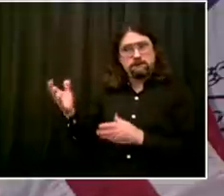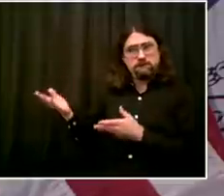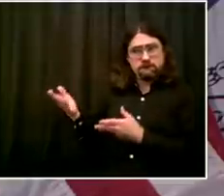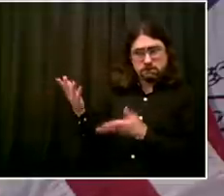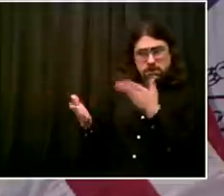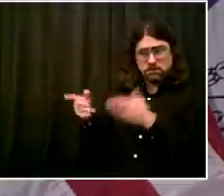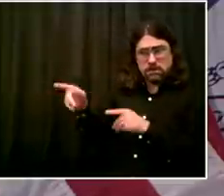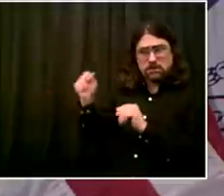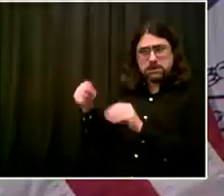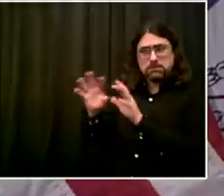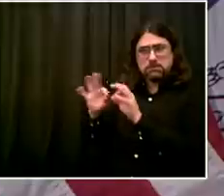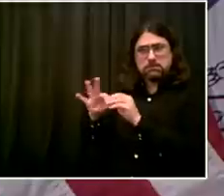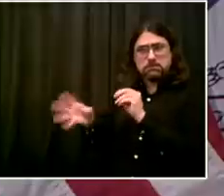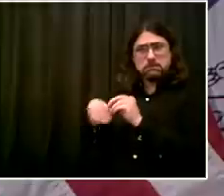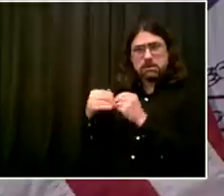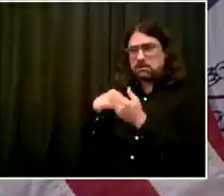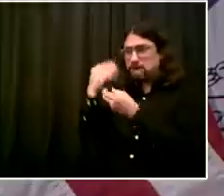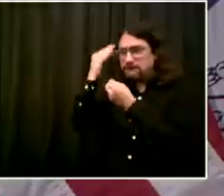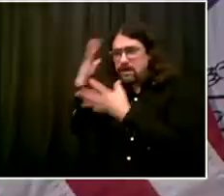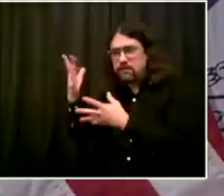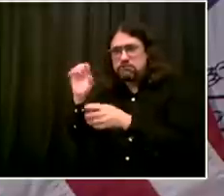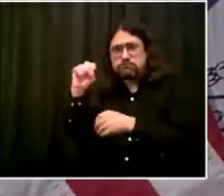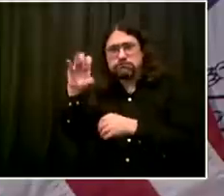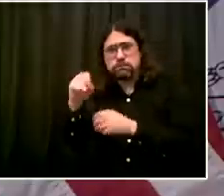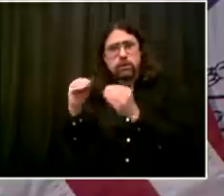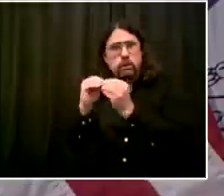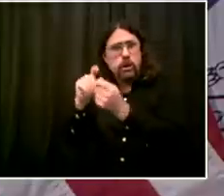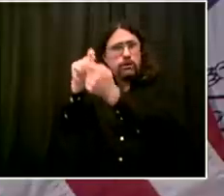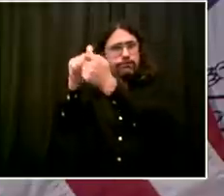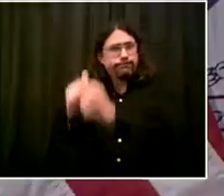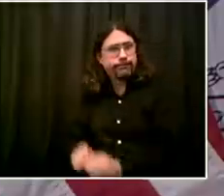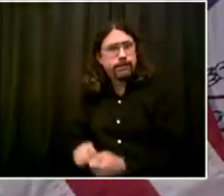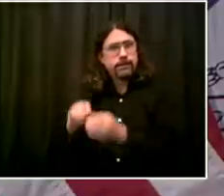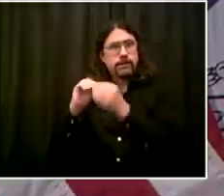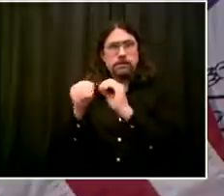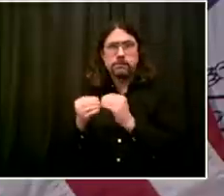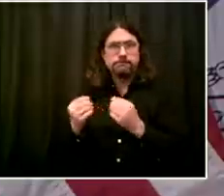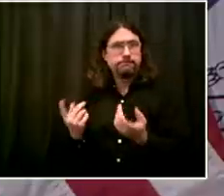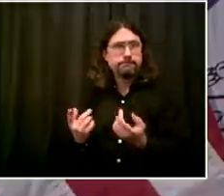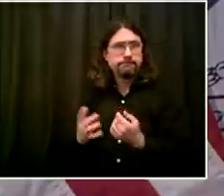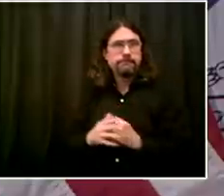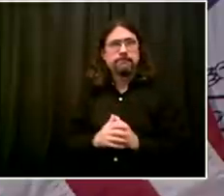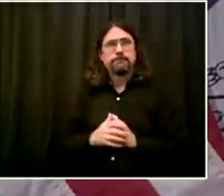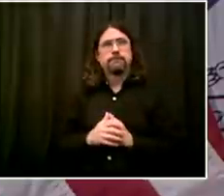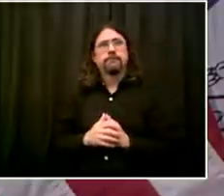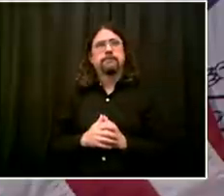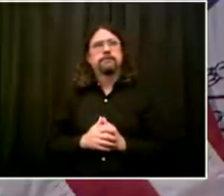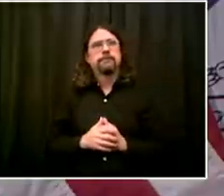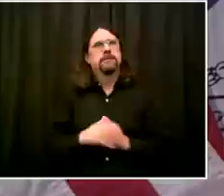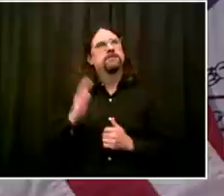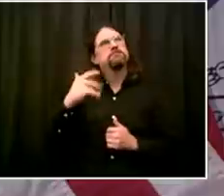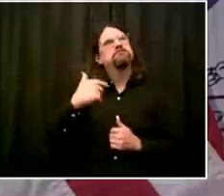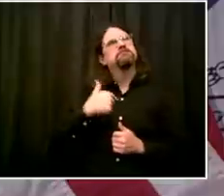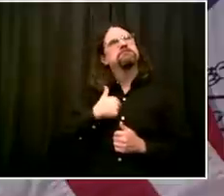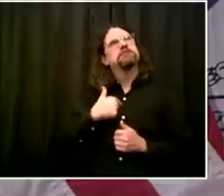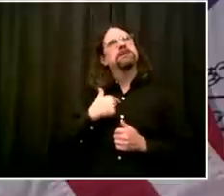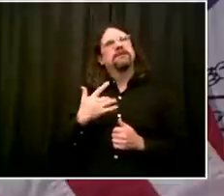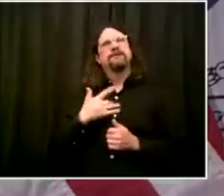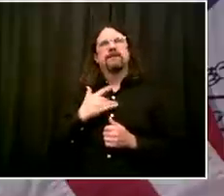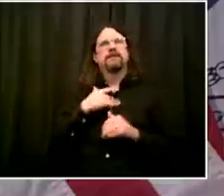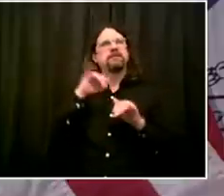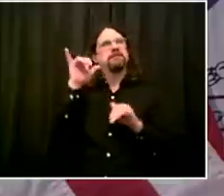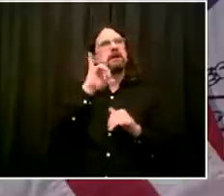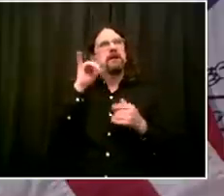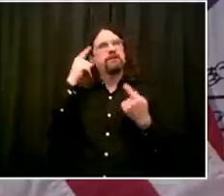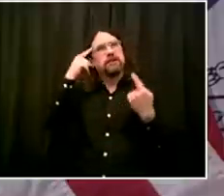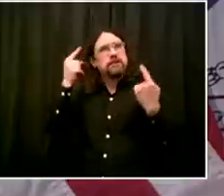Catherine can attest. I have said to her, whatever personnel you need, whatever money you need, you're going to get to feed people. Well, equally, folks who